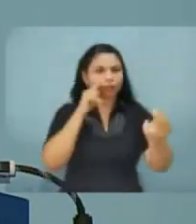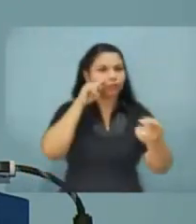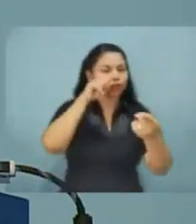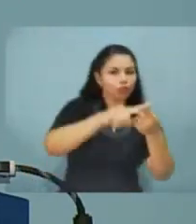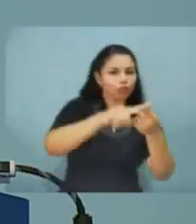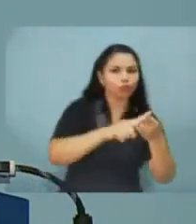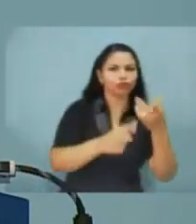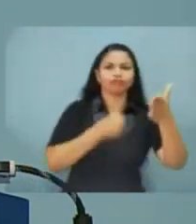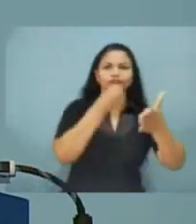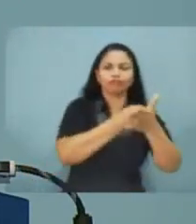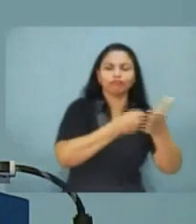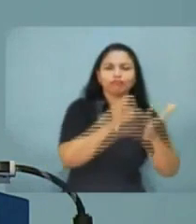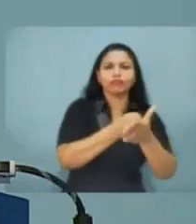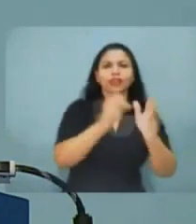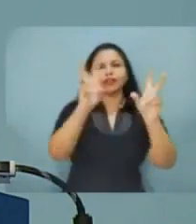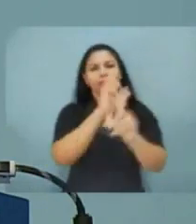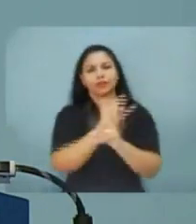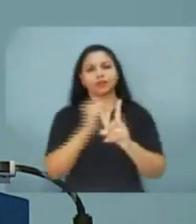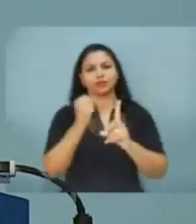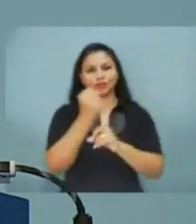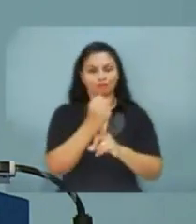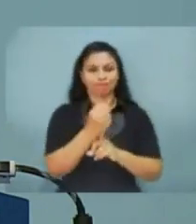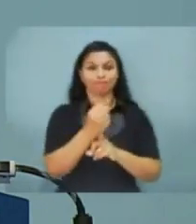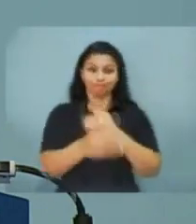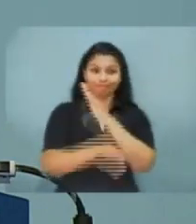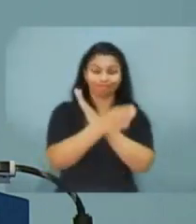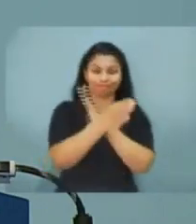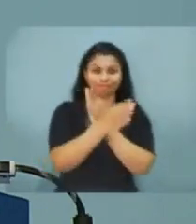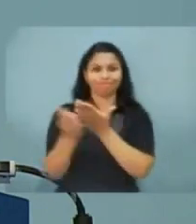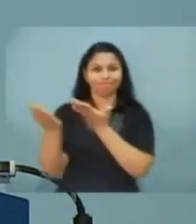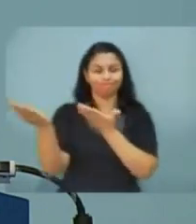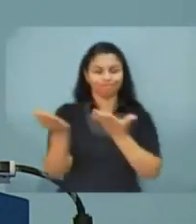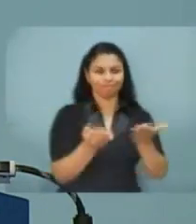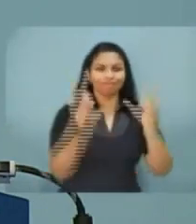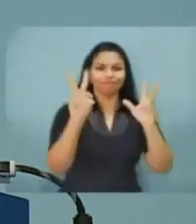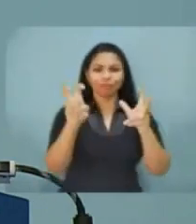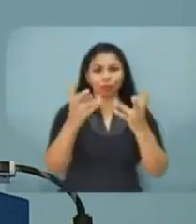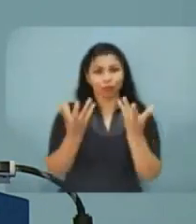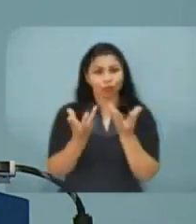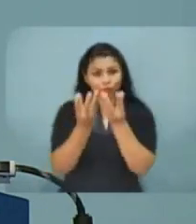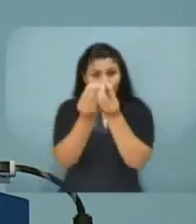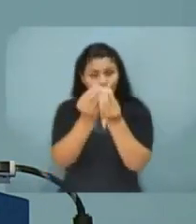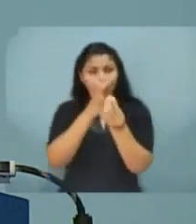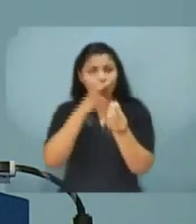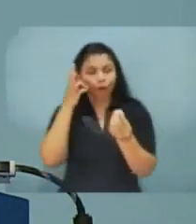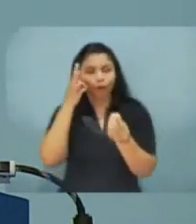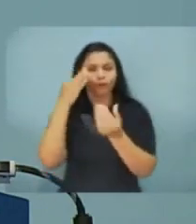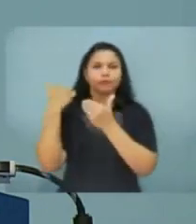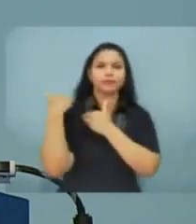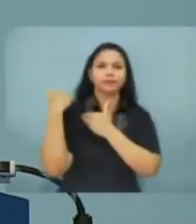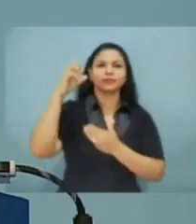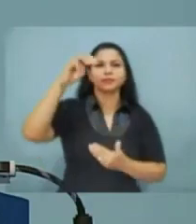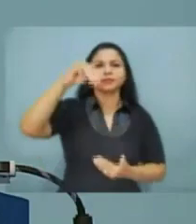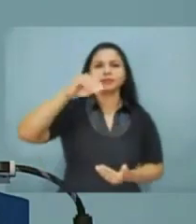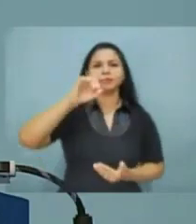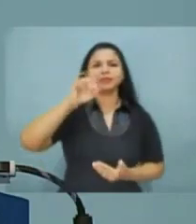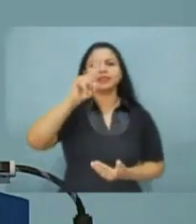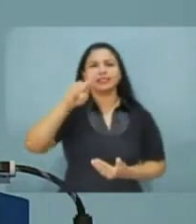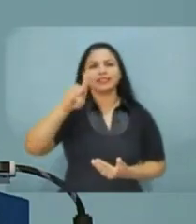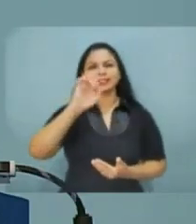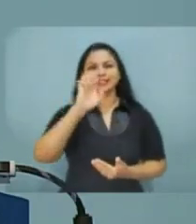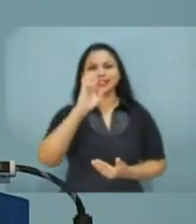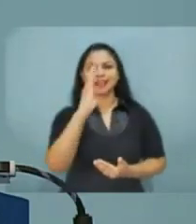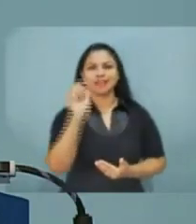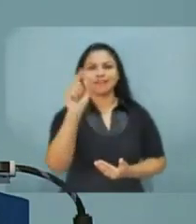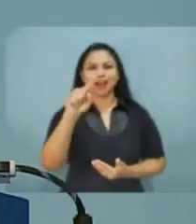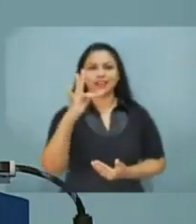responsibility. Now, I will leave you with this interesting panel, moderate by Sebastián Cabello. Sebastián, the